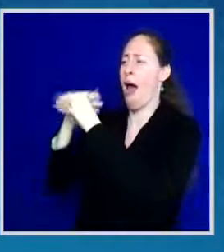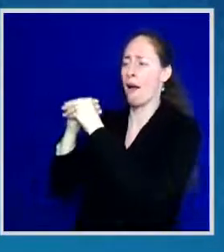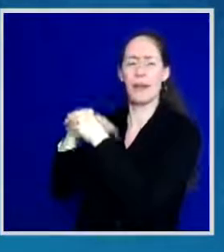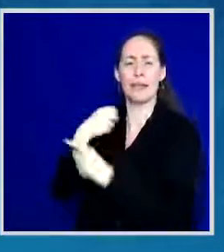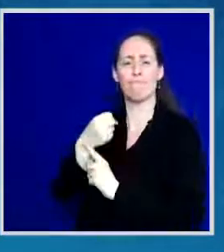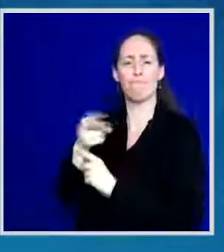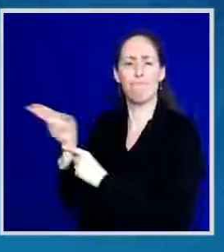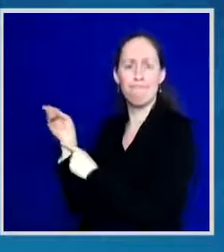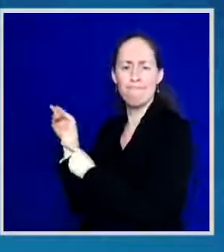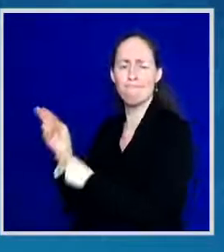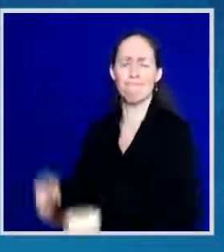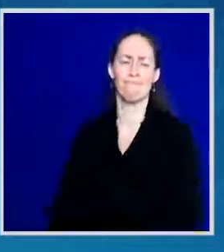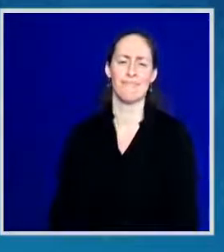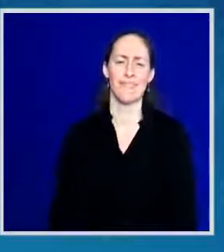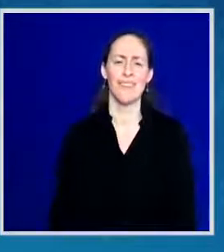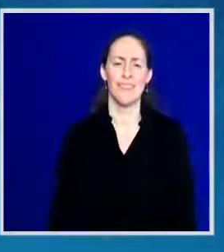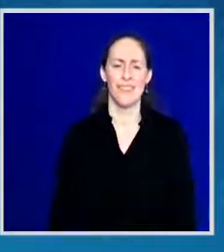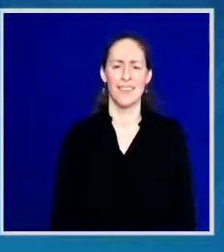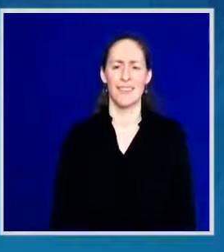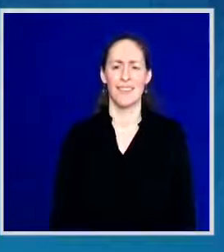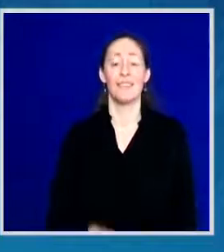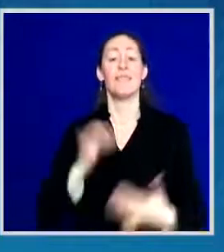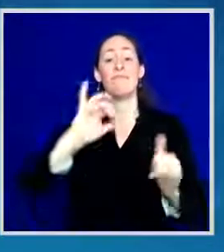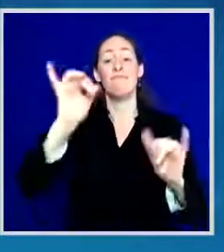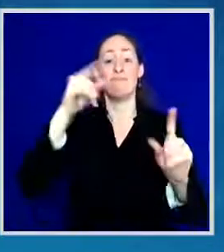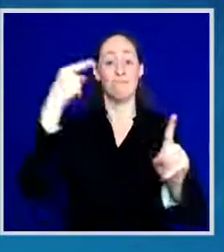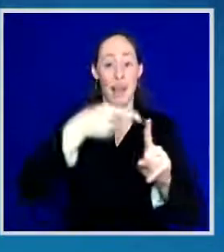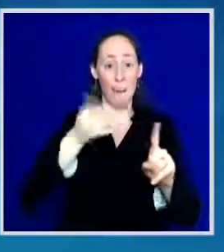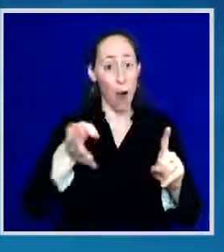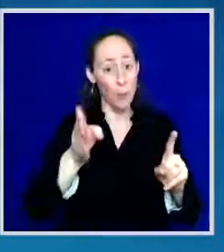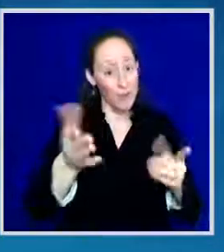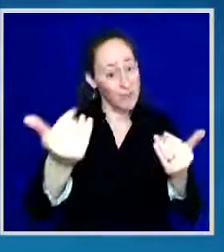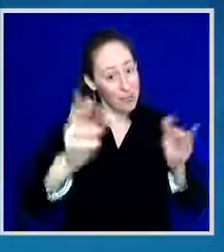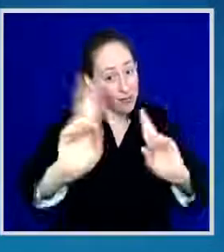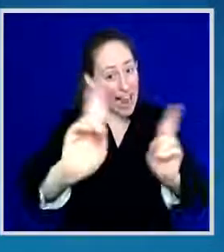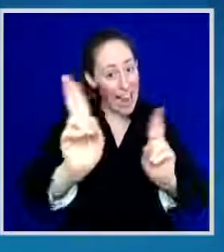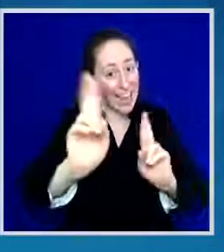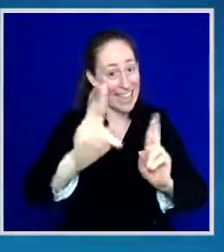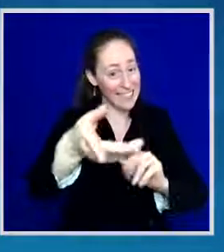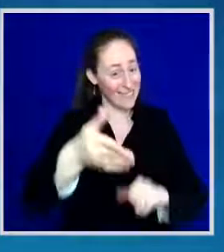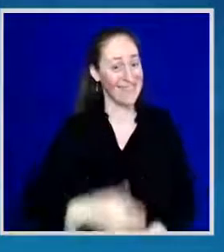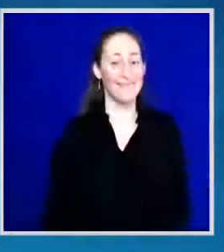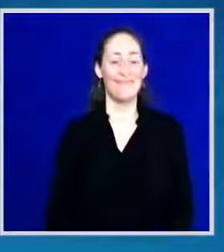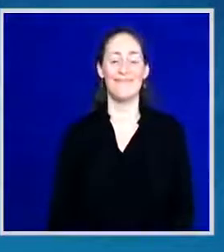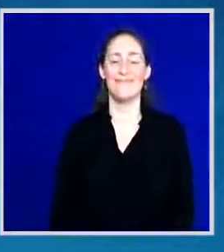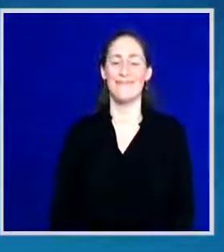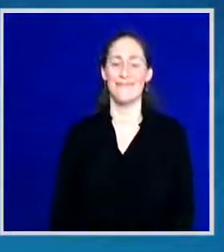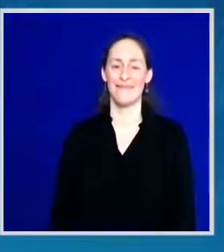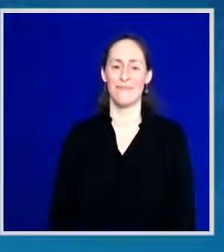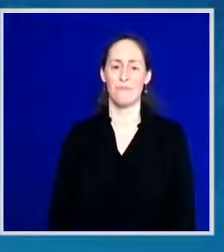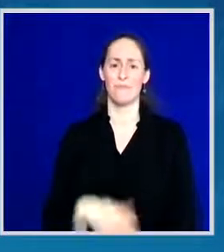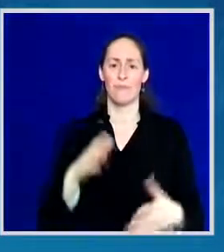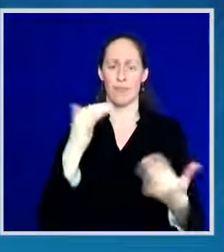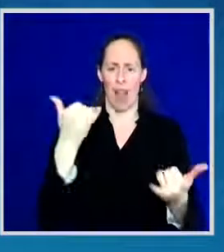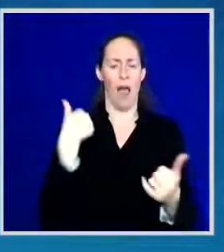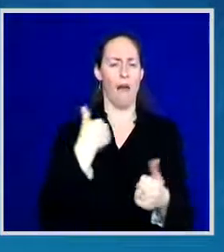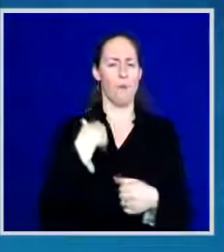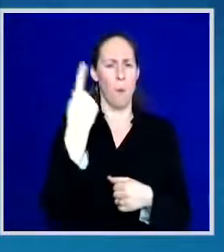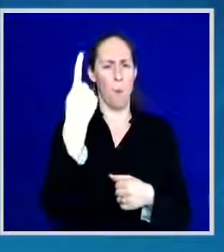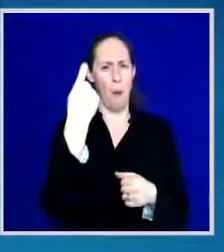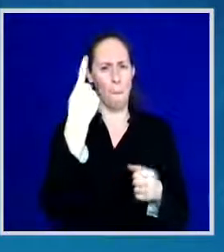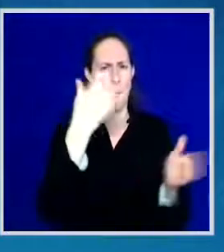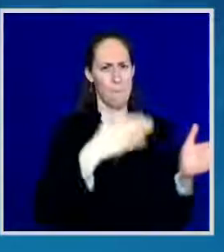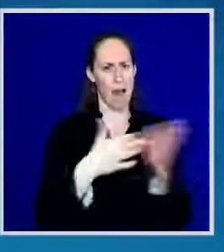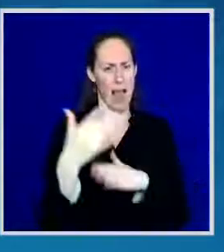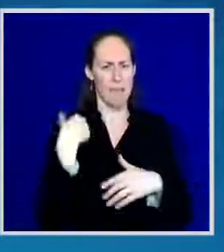And, Baltimore, we are just getting started. Right now, we have two more plans that we are working to get past. The